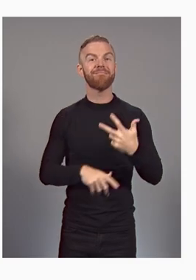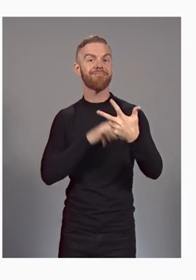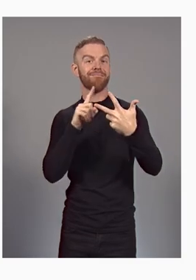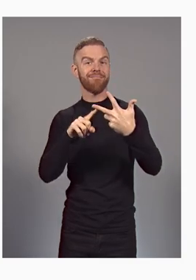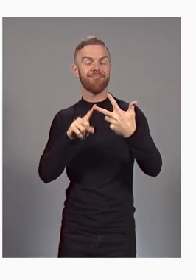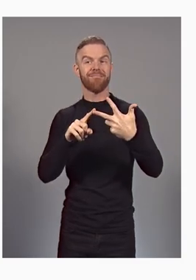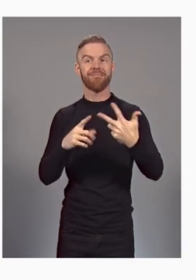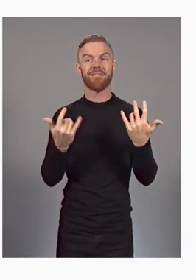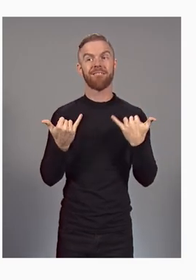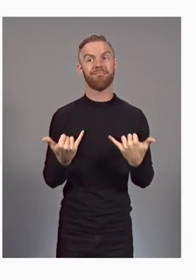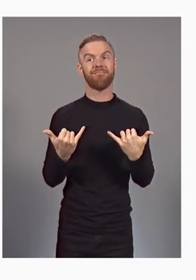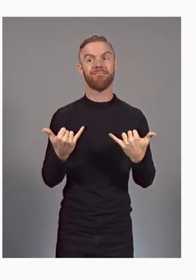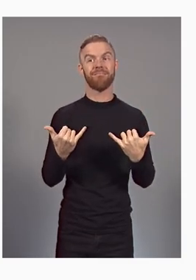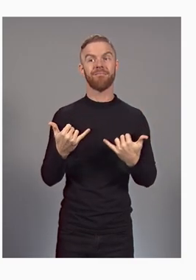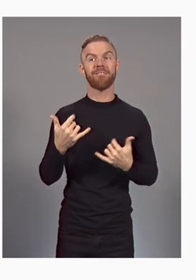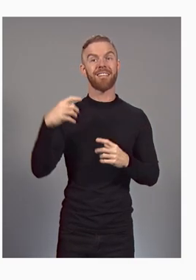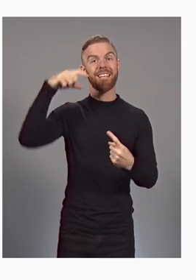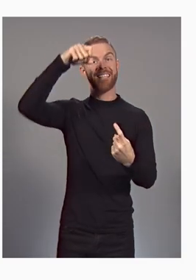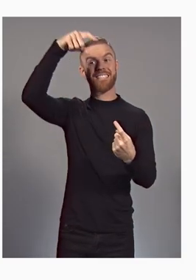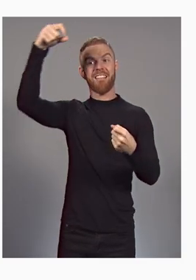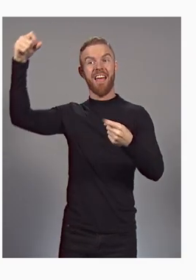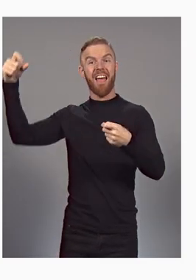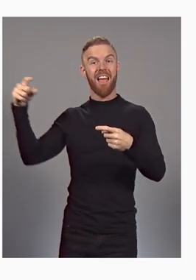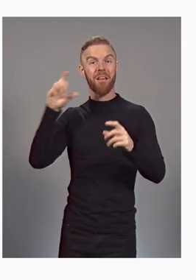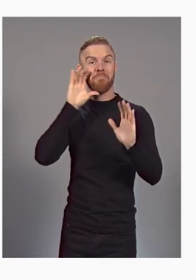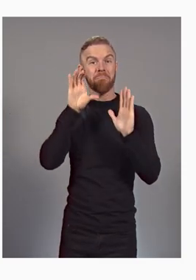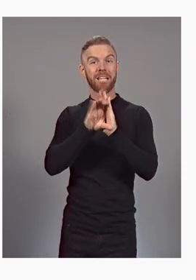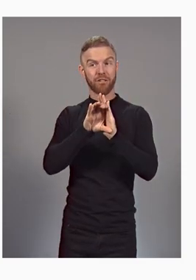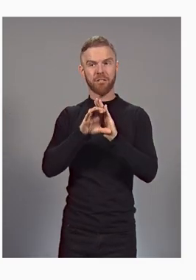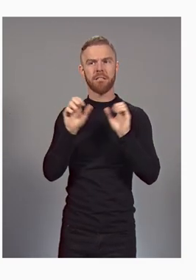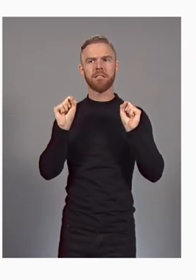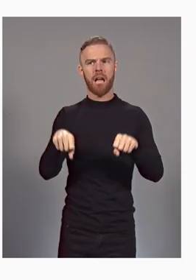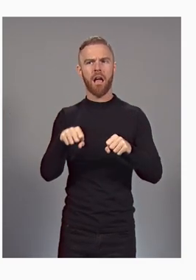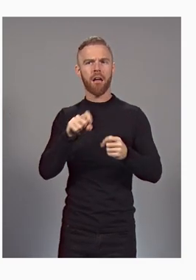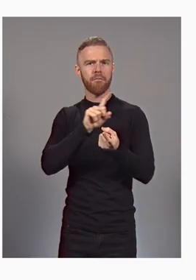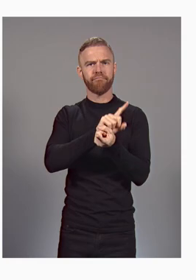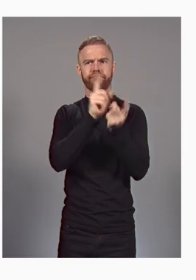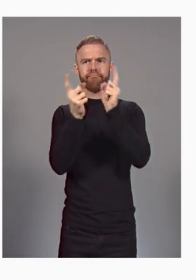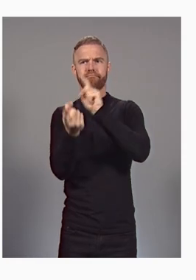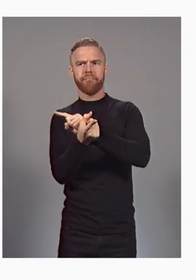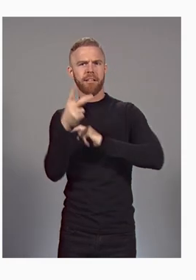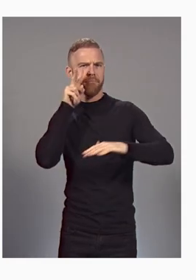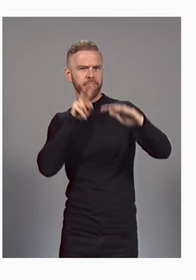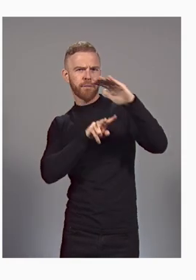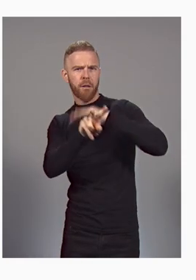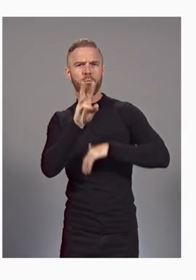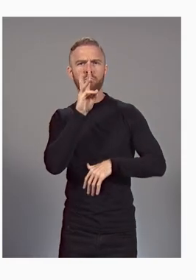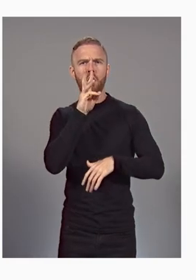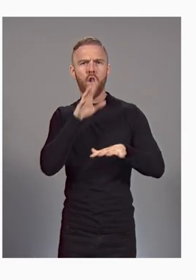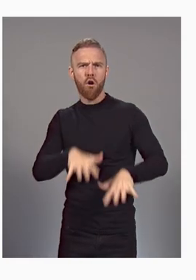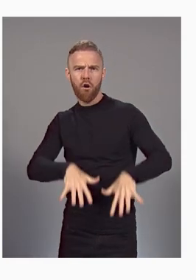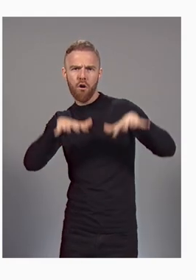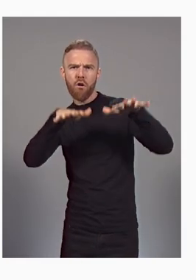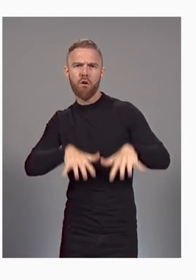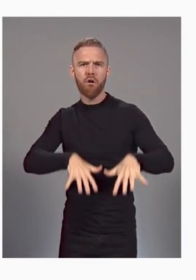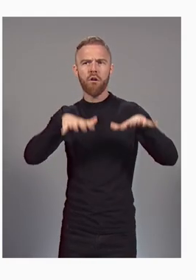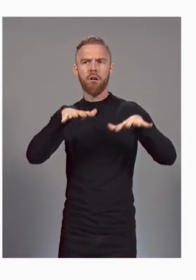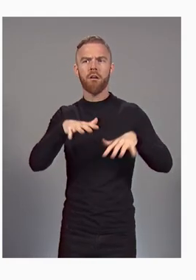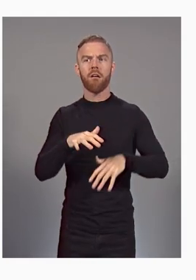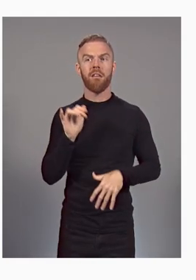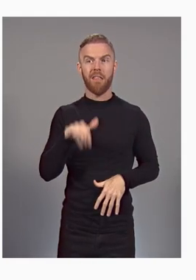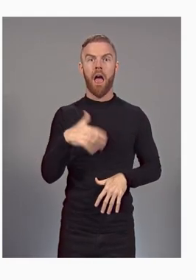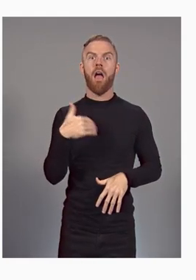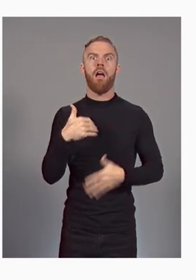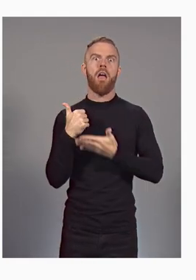and transform them to represent accurate flood predictions. This helps planners and rescue